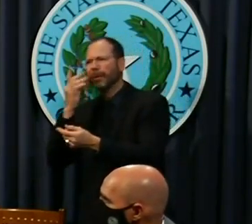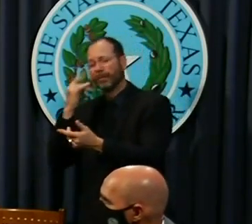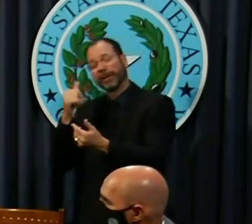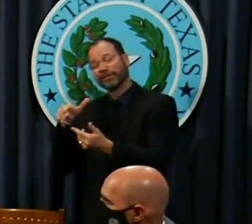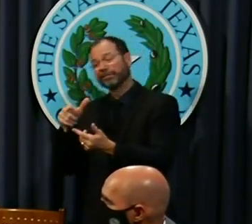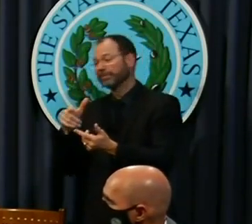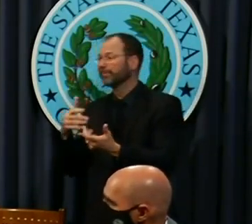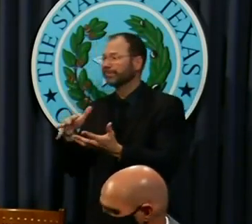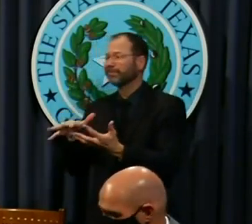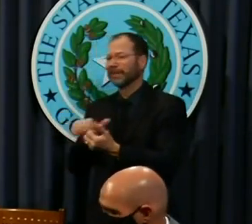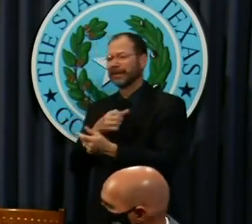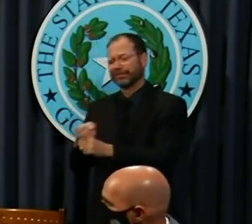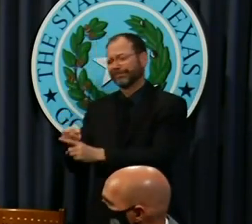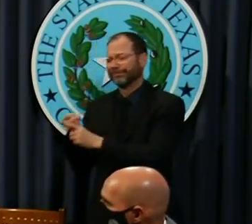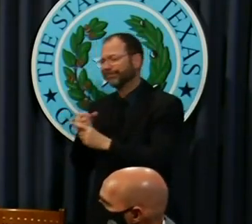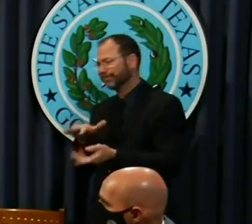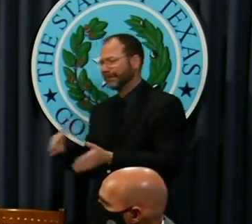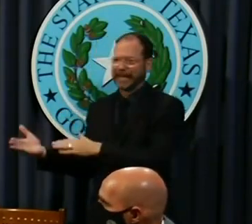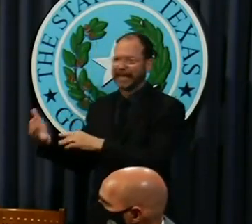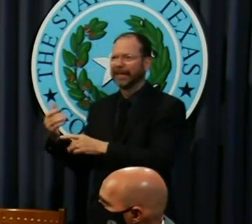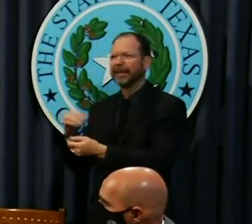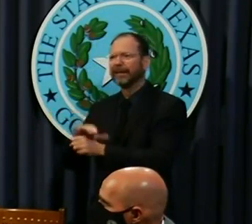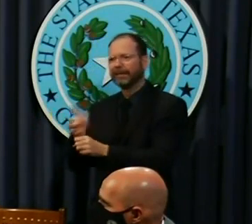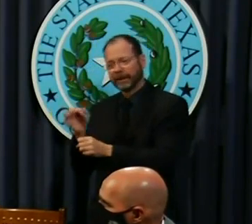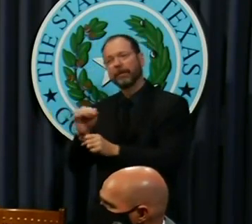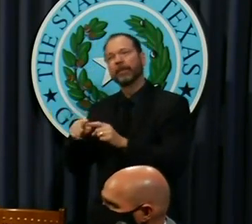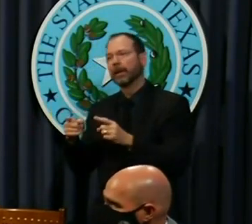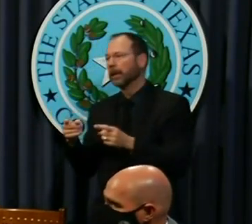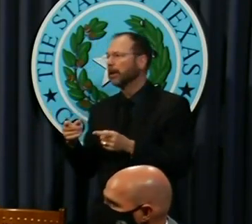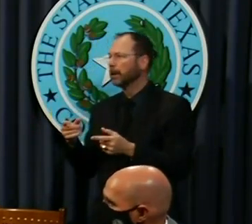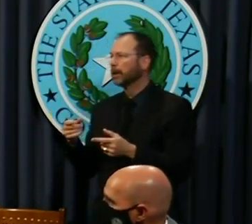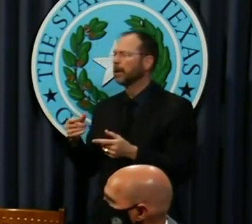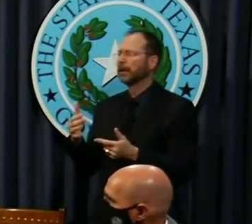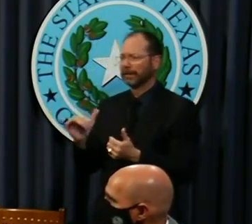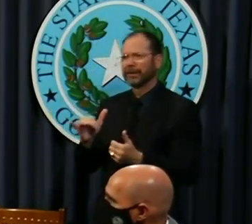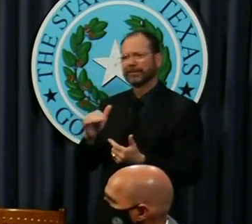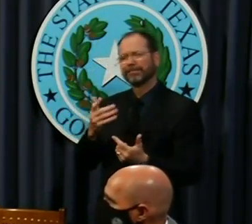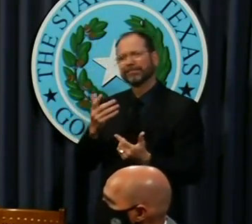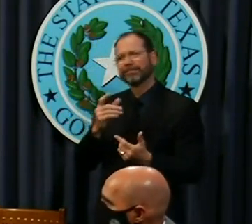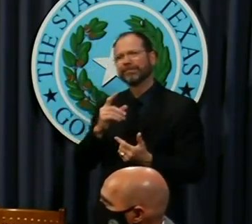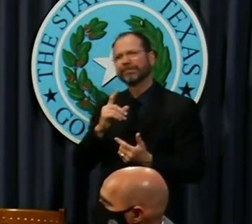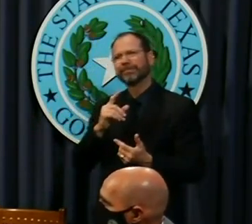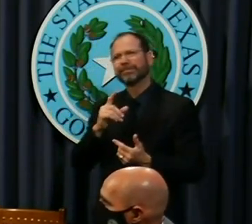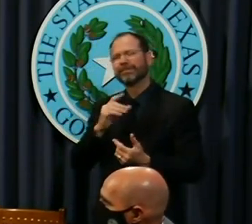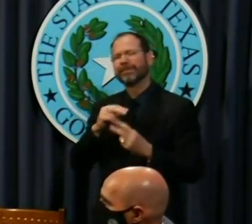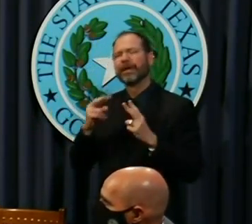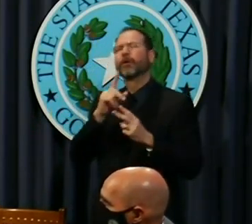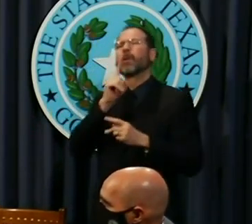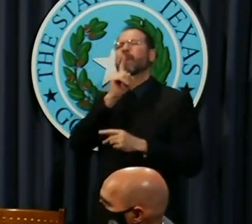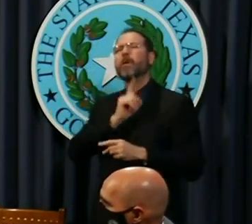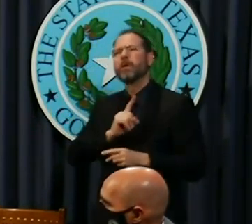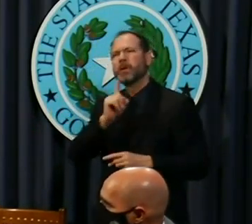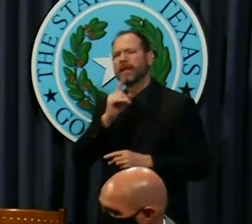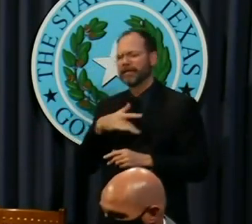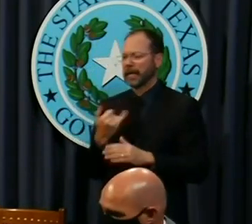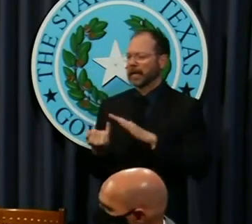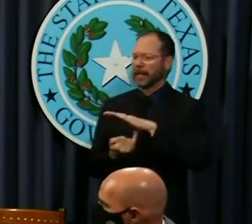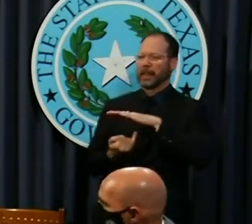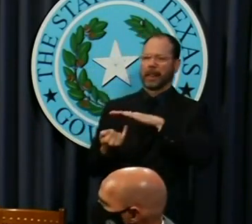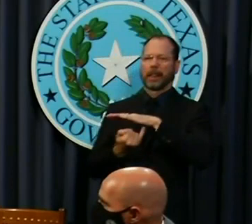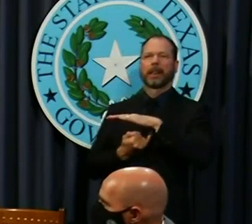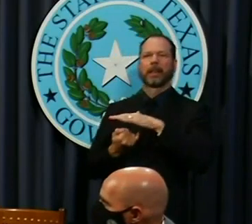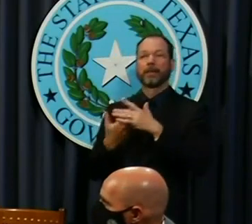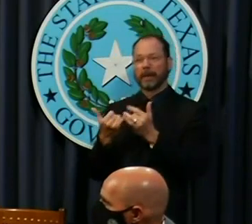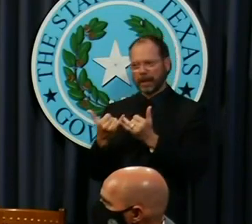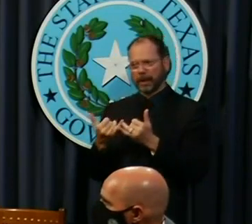of COVID-19, but there is a very real loneliness and isolation that happens. so by opening